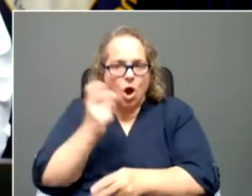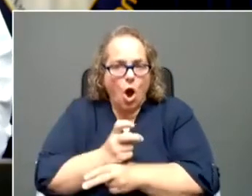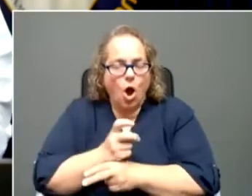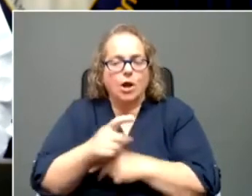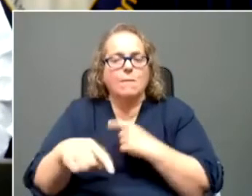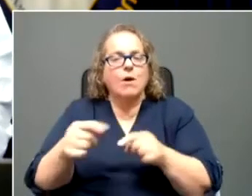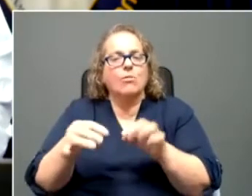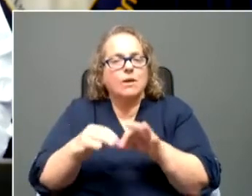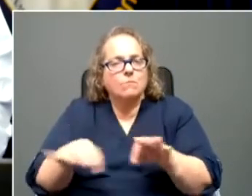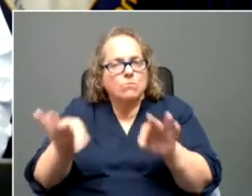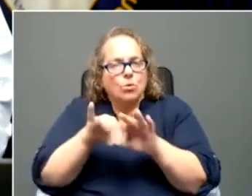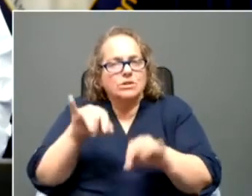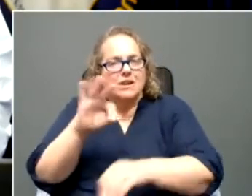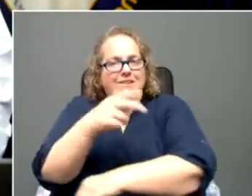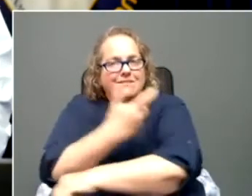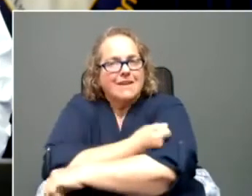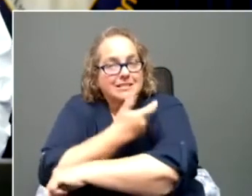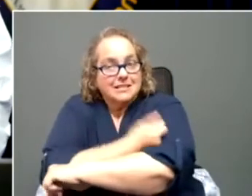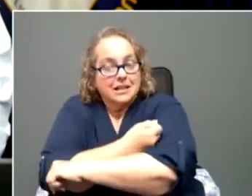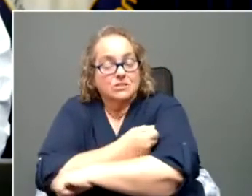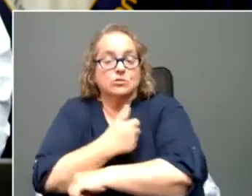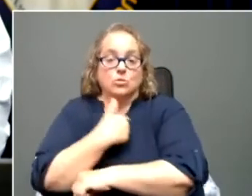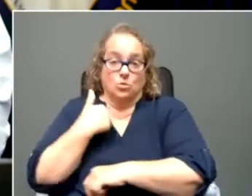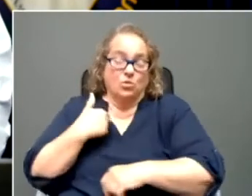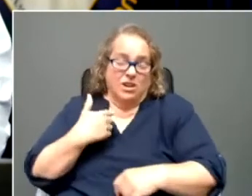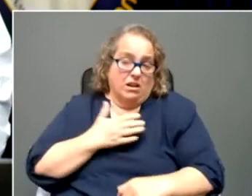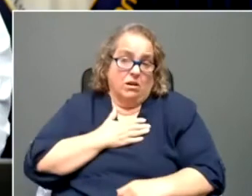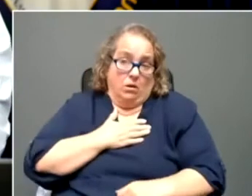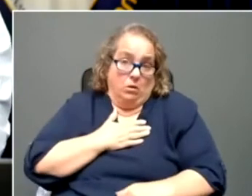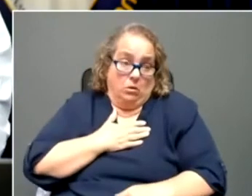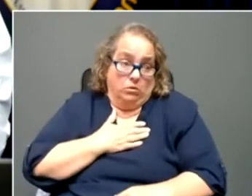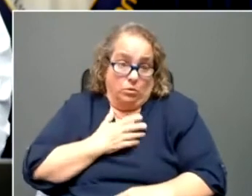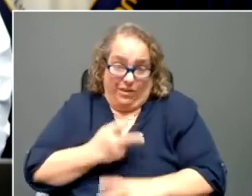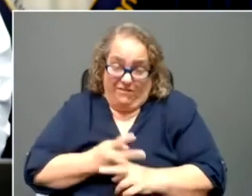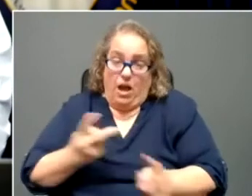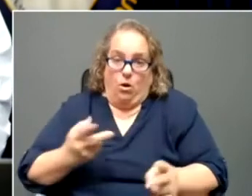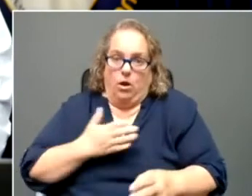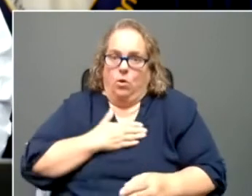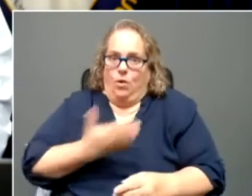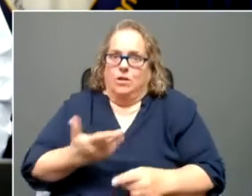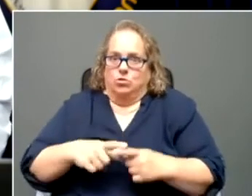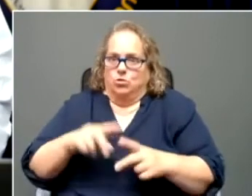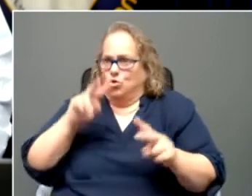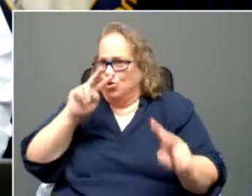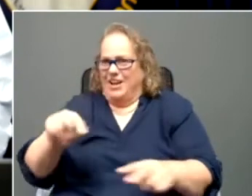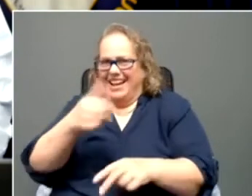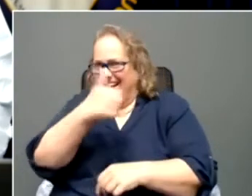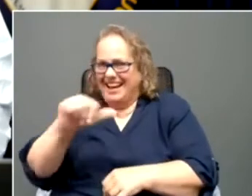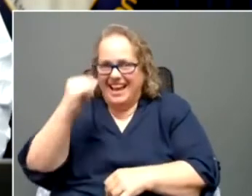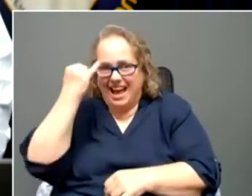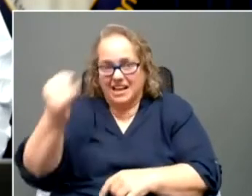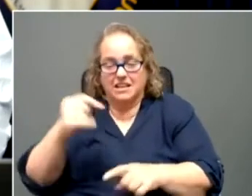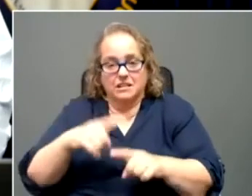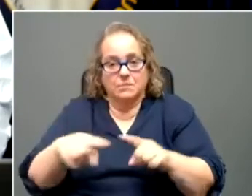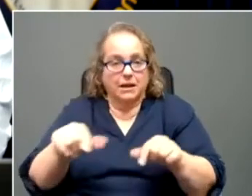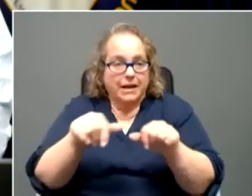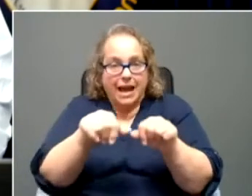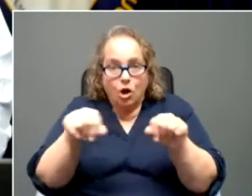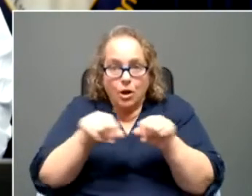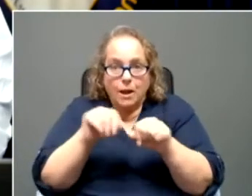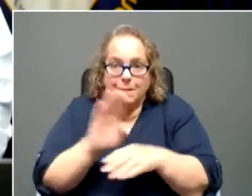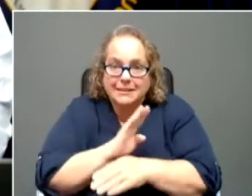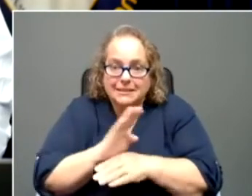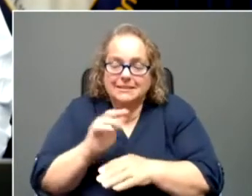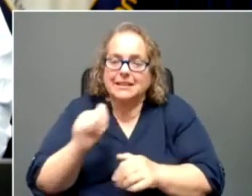vaccinations. We're willing to to look at at any idea. But those areas area businesses can also